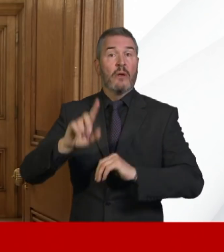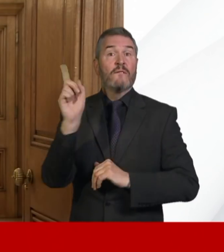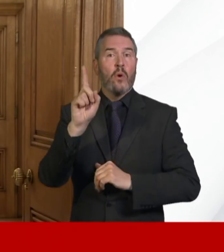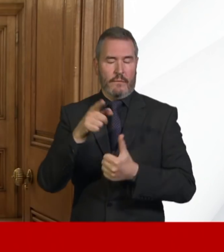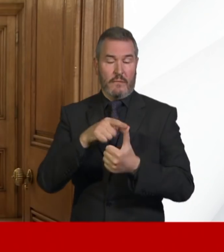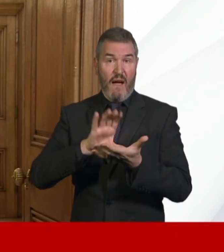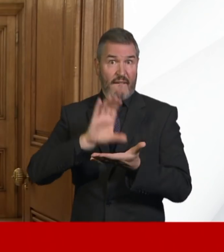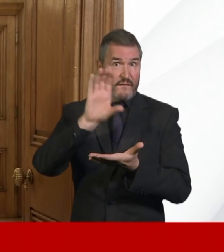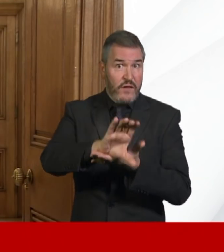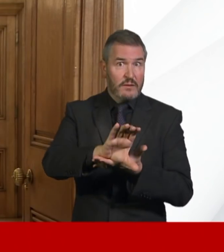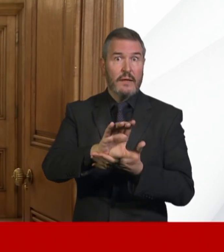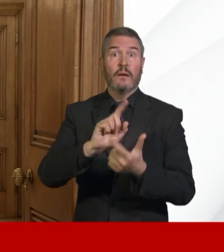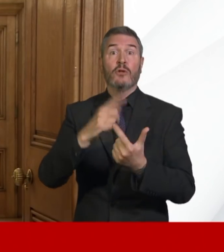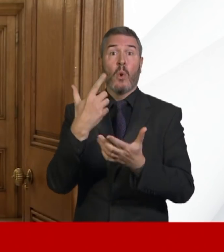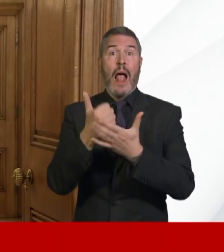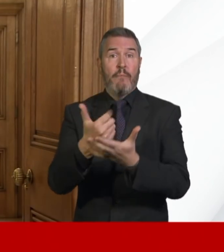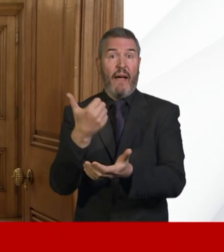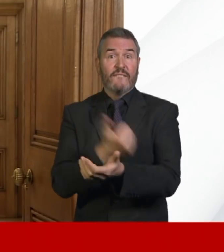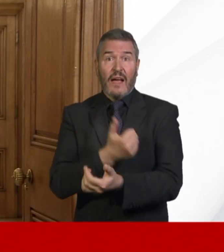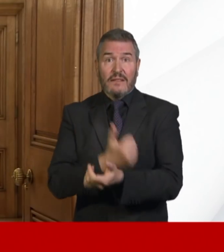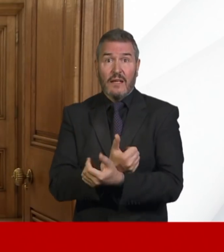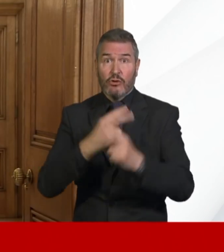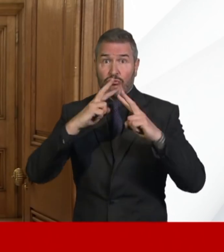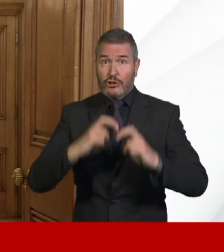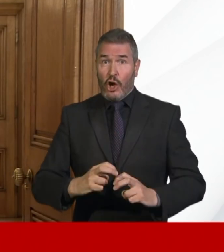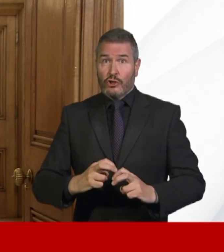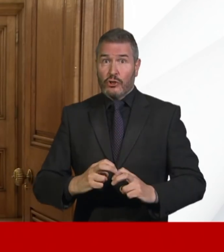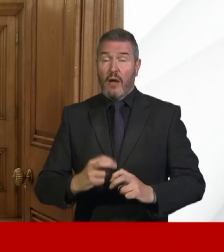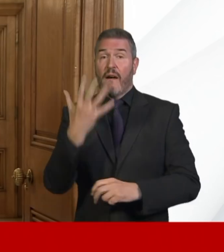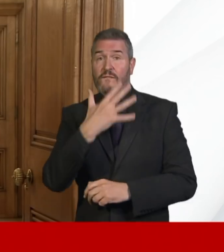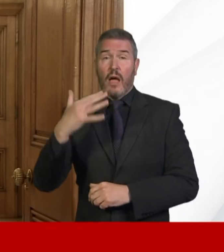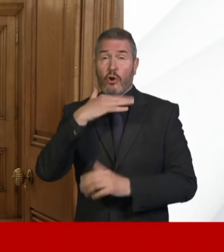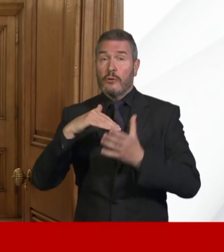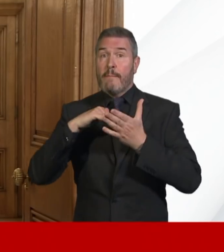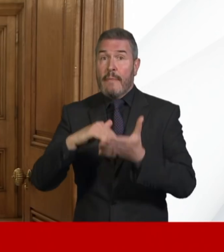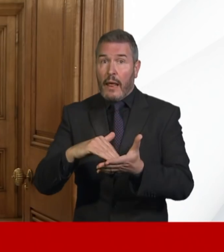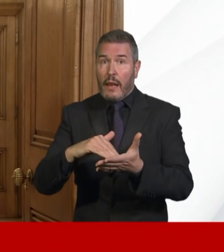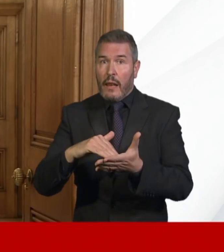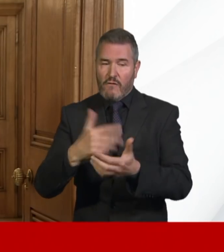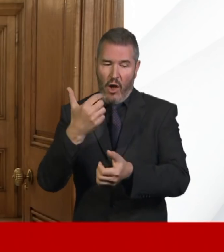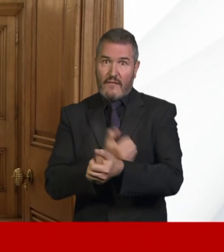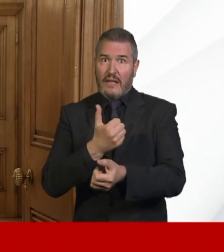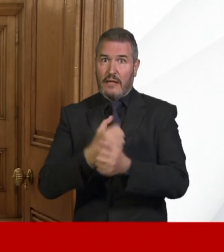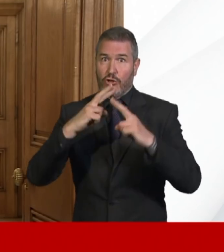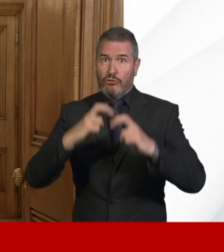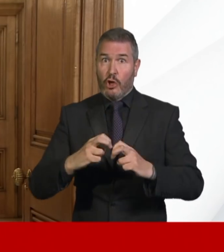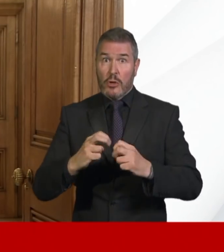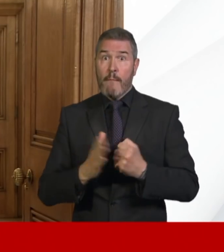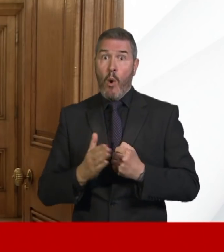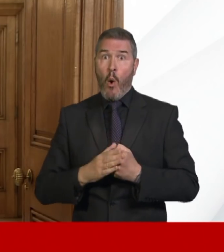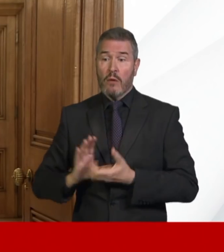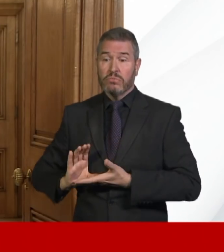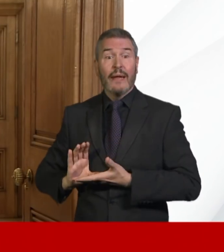to support vaccine research. Almost 500 million pounds we've offered, and we will put more at the disposal